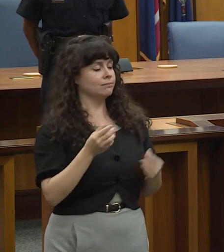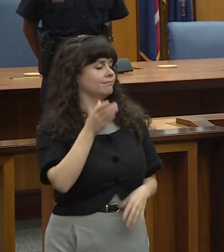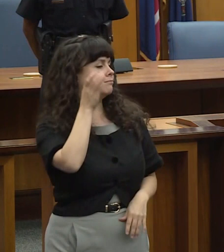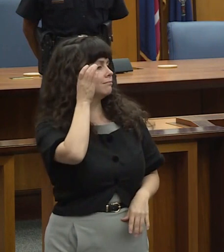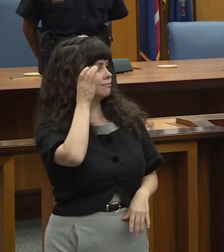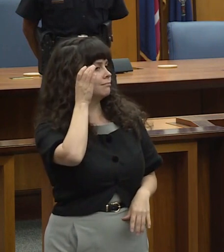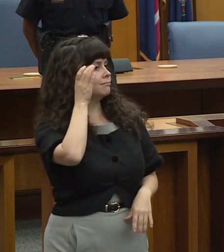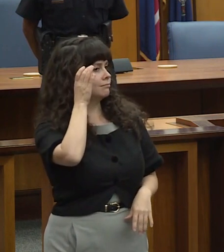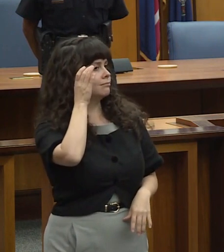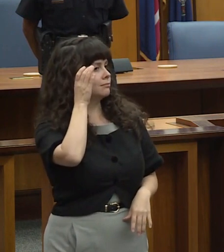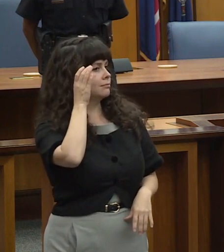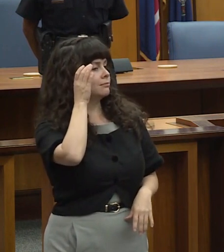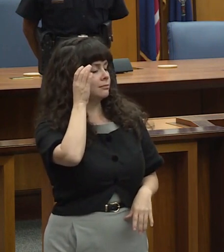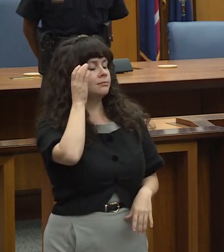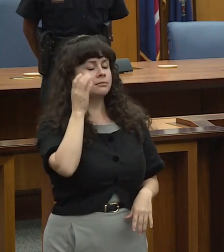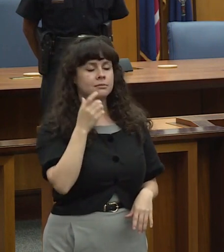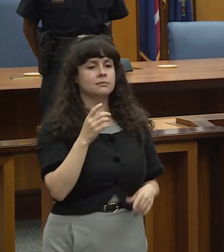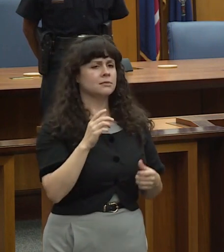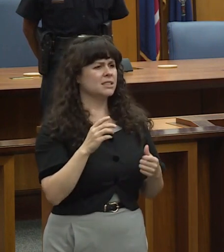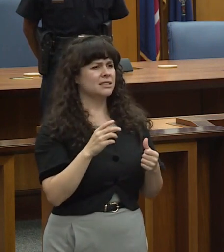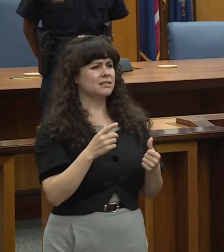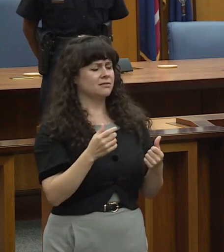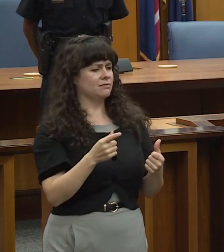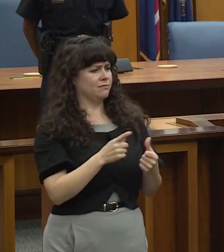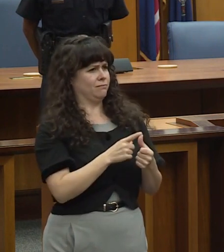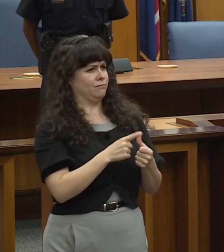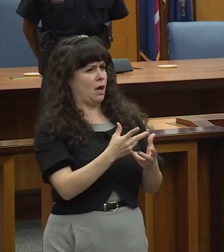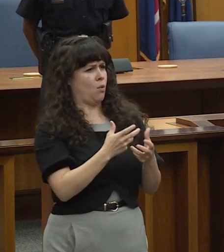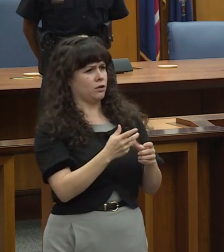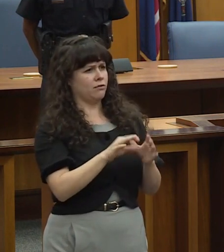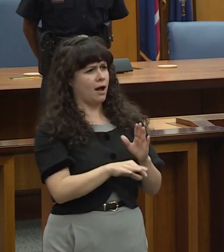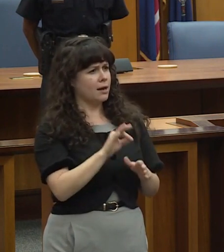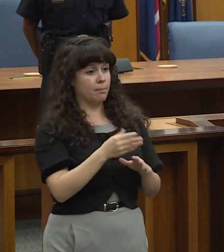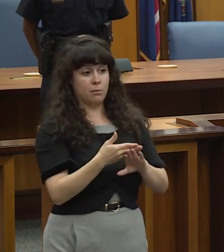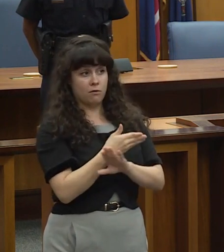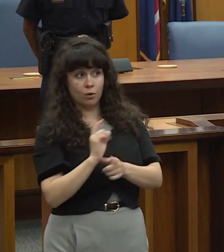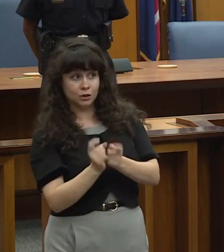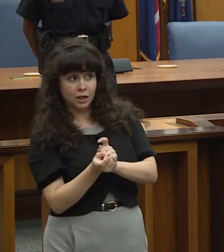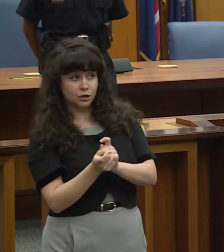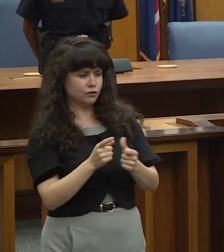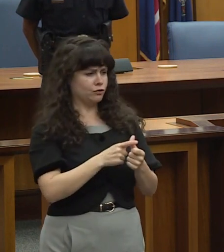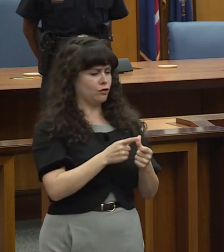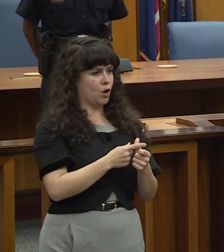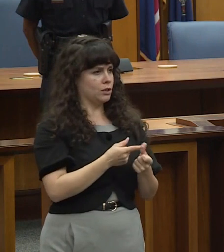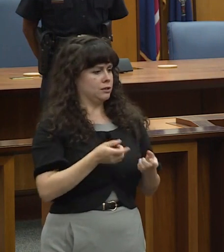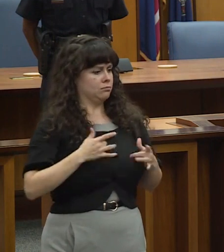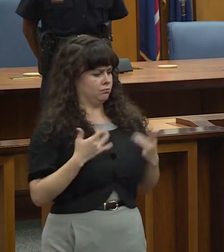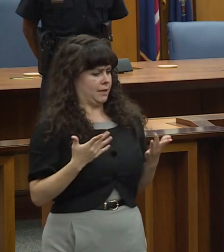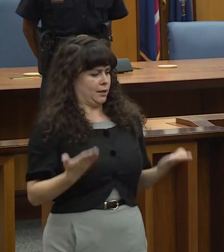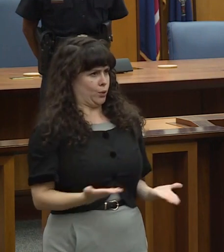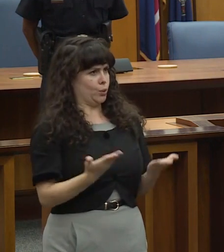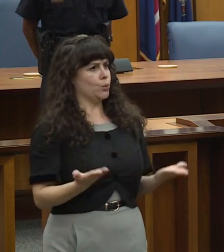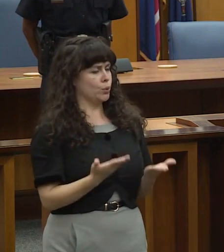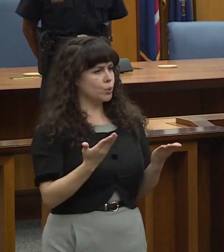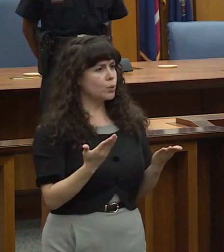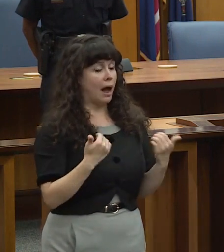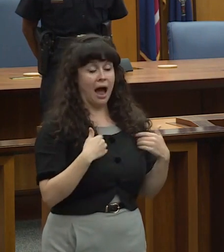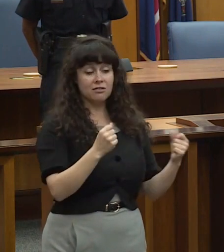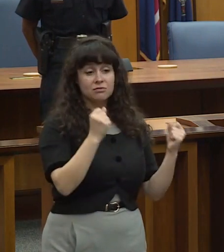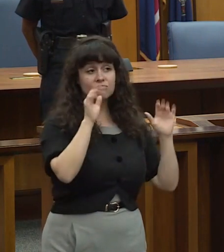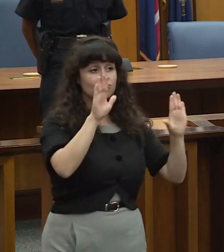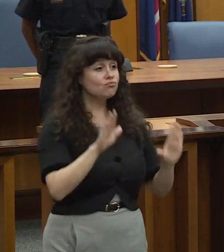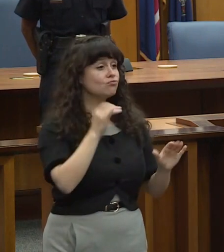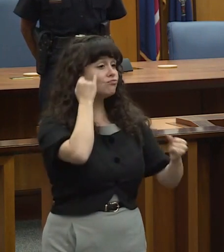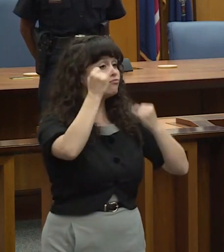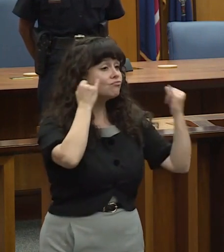the number one thing that I want to find out it before we make any type of change is what's in the ground I have great ideas I think my ideas are